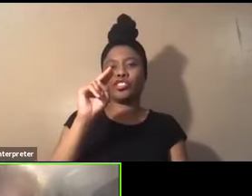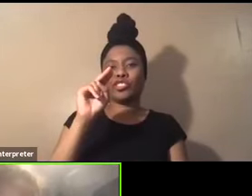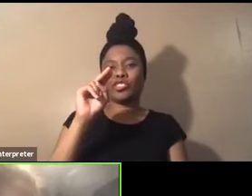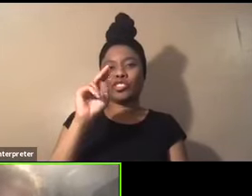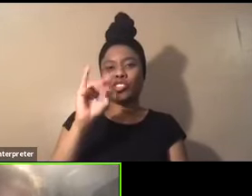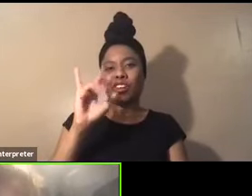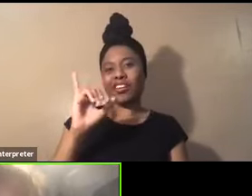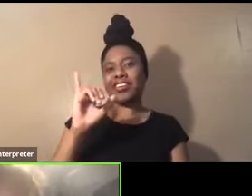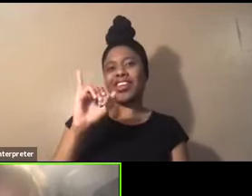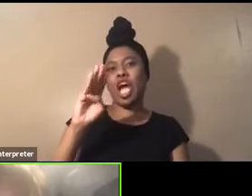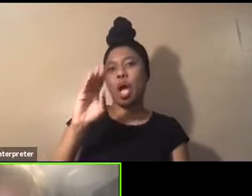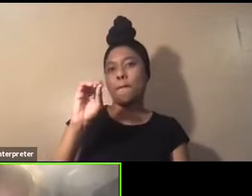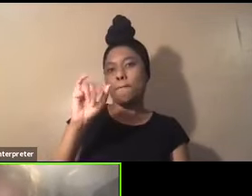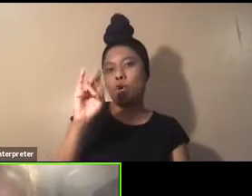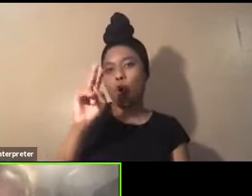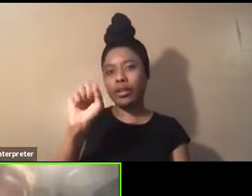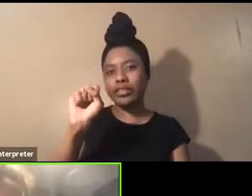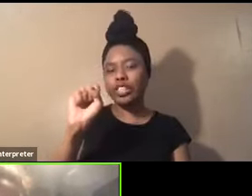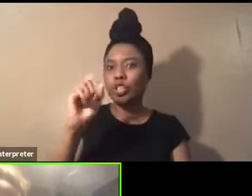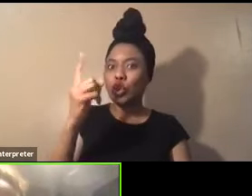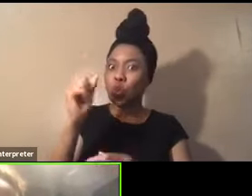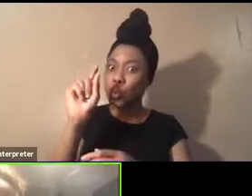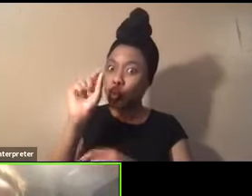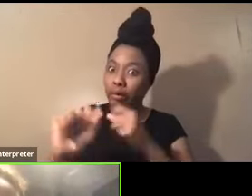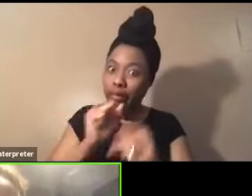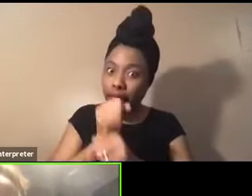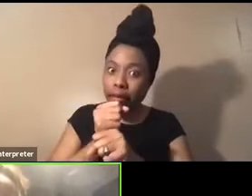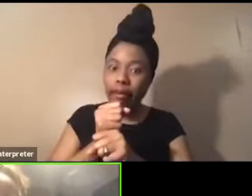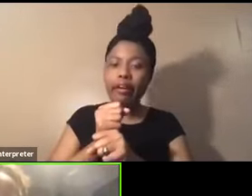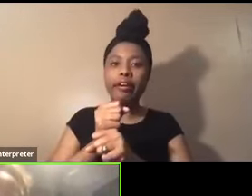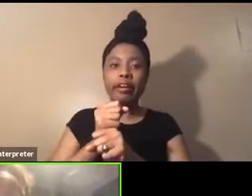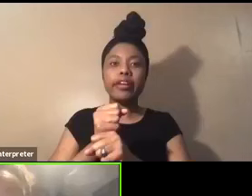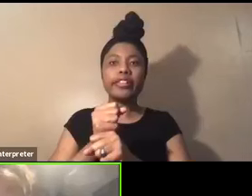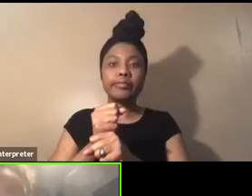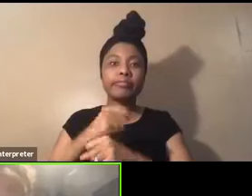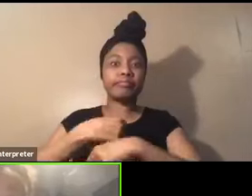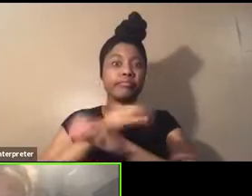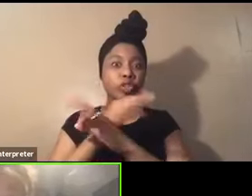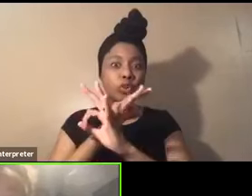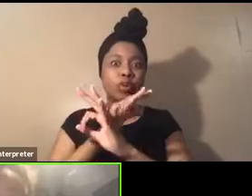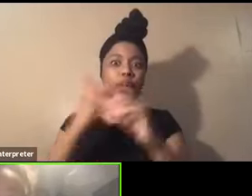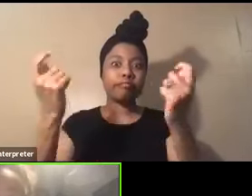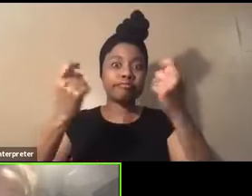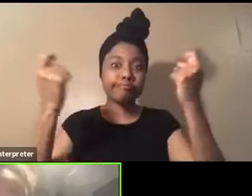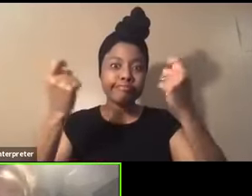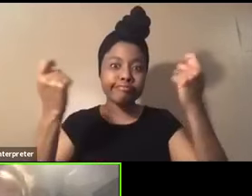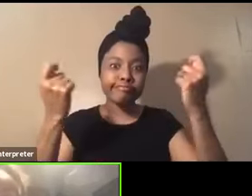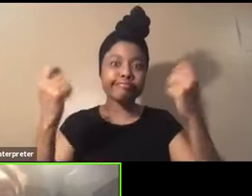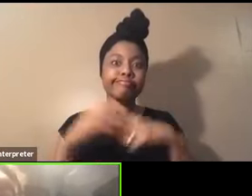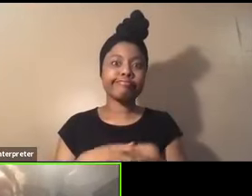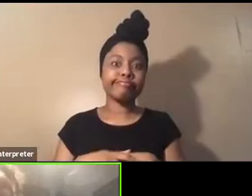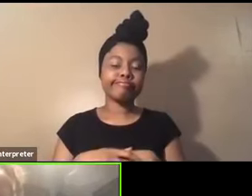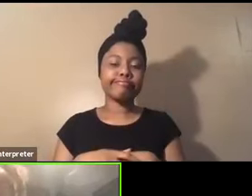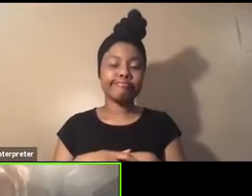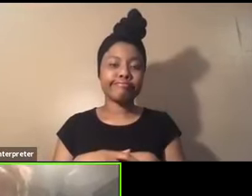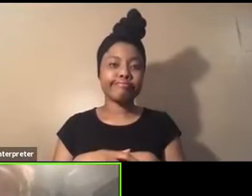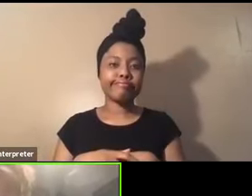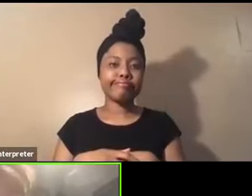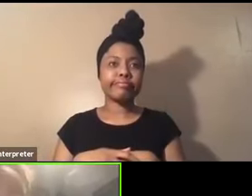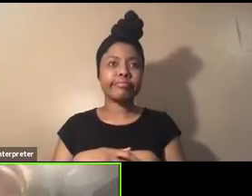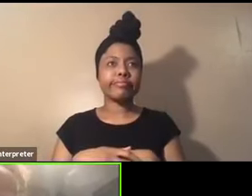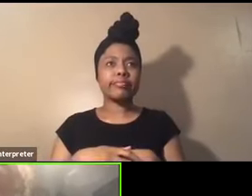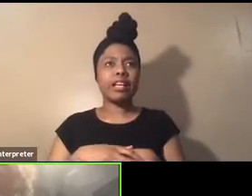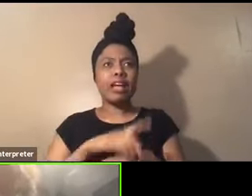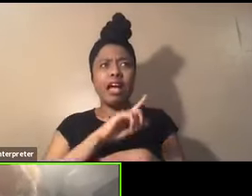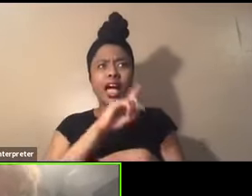you know, 20 years chairperson of the Juneteenth, Juneteenth festival. And I asked him to Johnny,